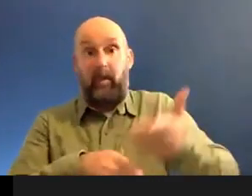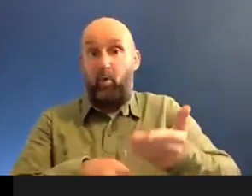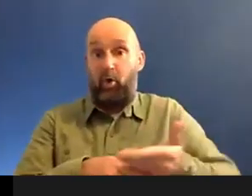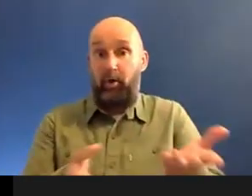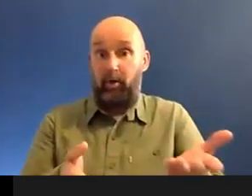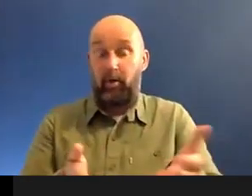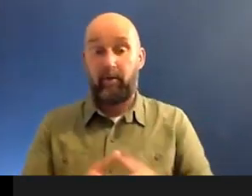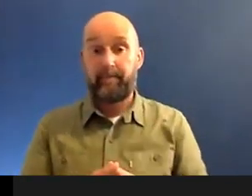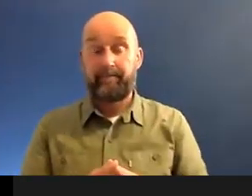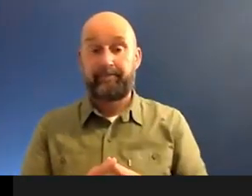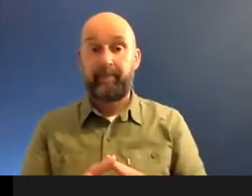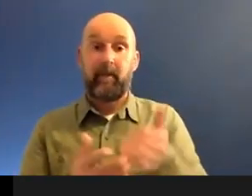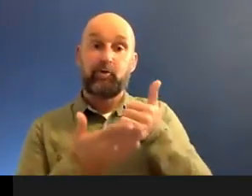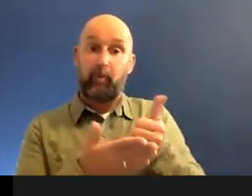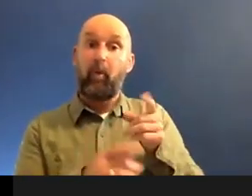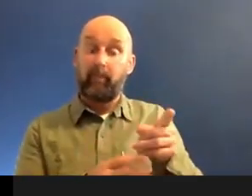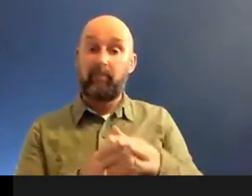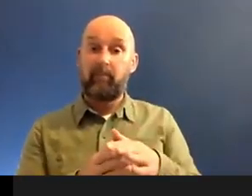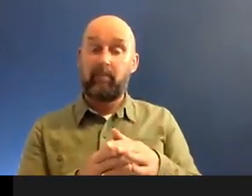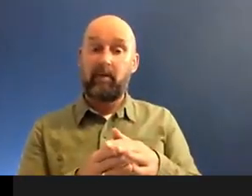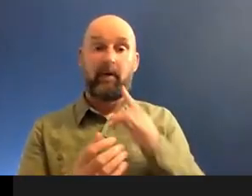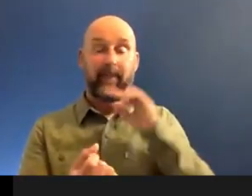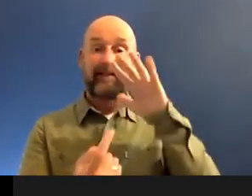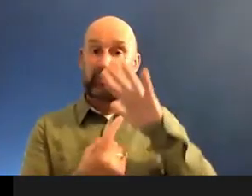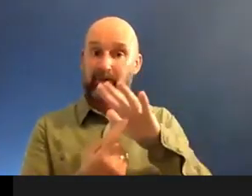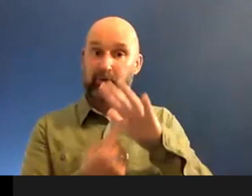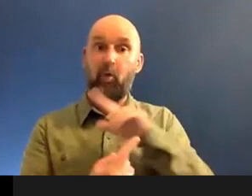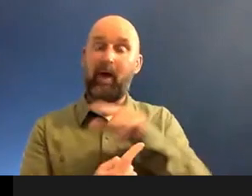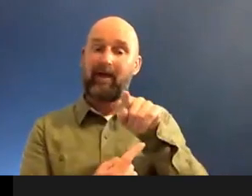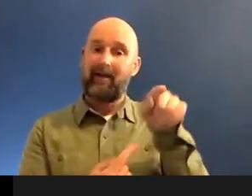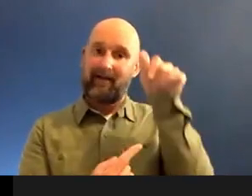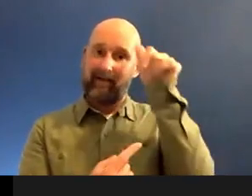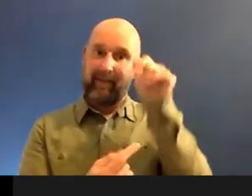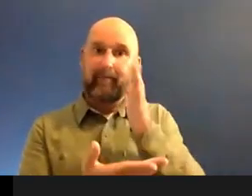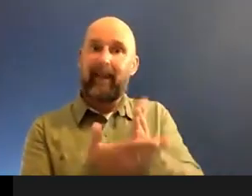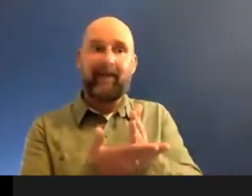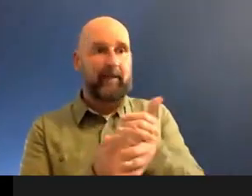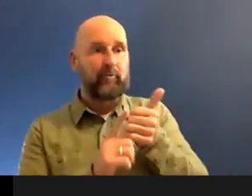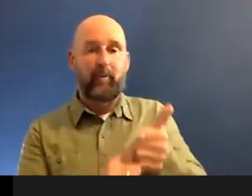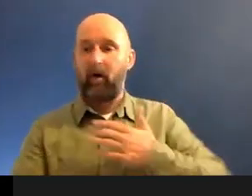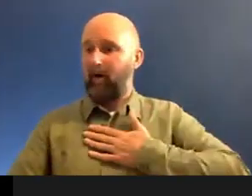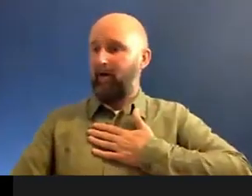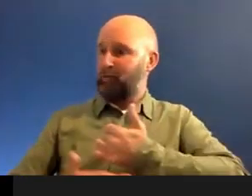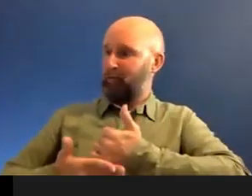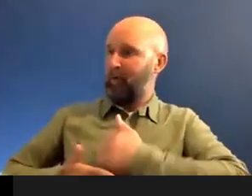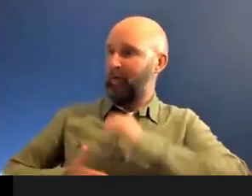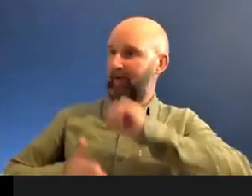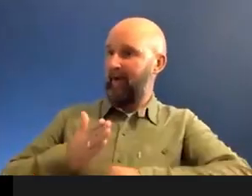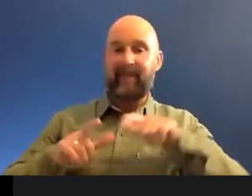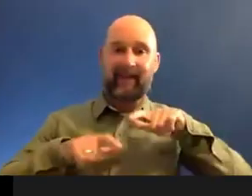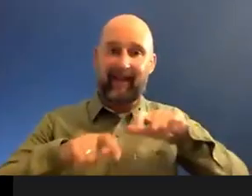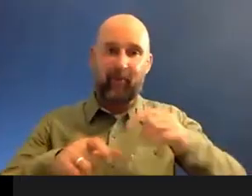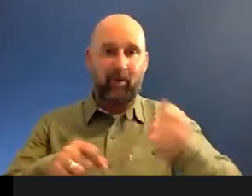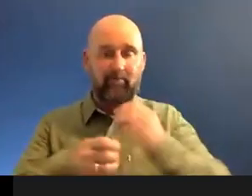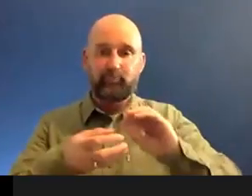um, and actually support them in that. And that's probably one of crucial things, A, because they know that someone believes in them and do, they could carry on with the way,